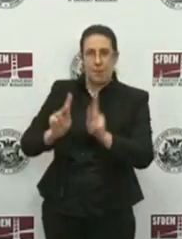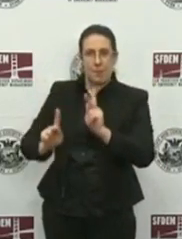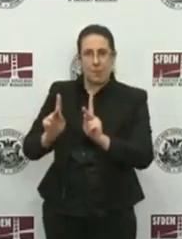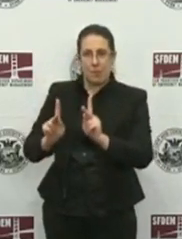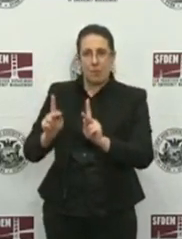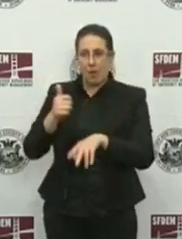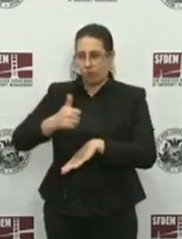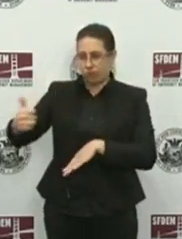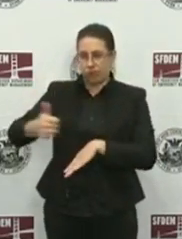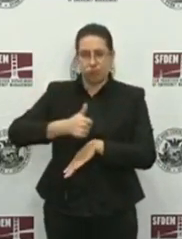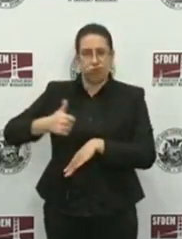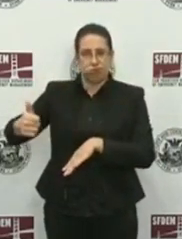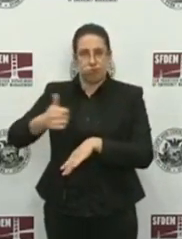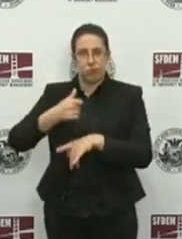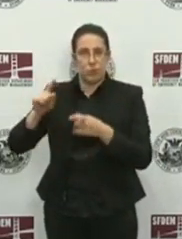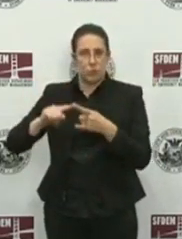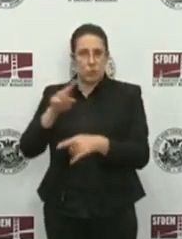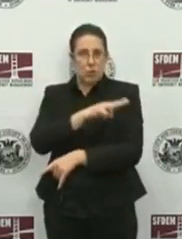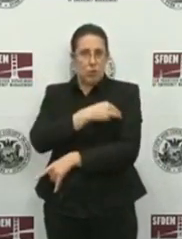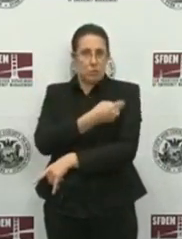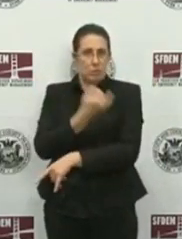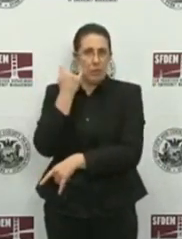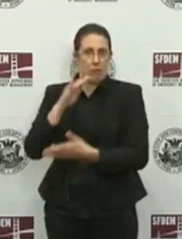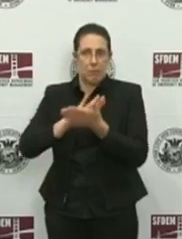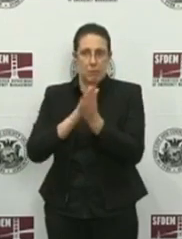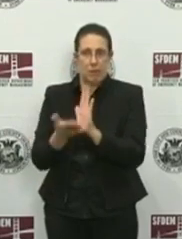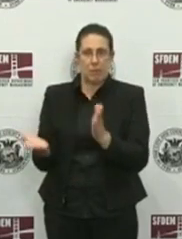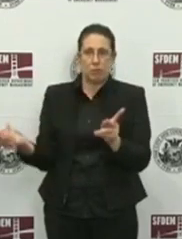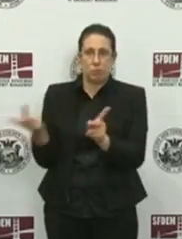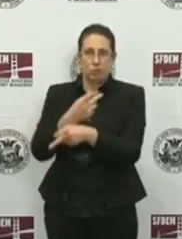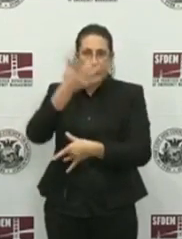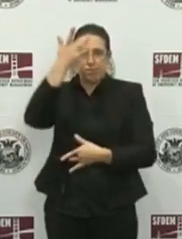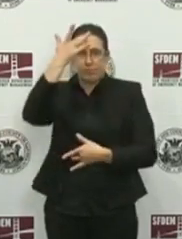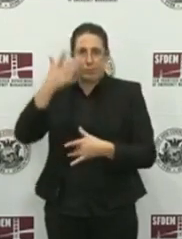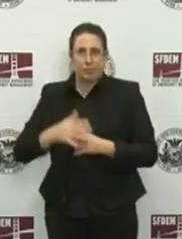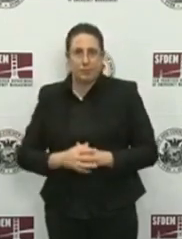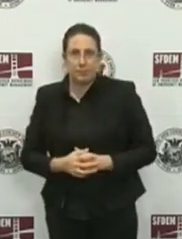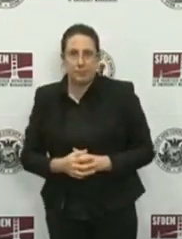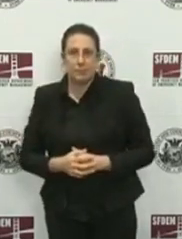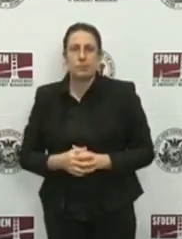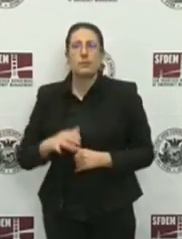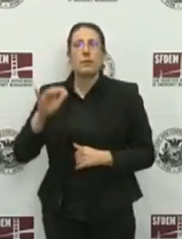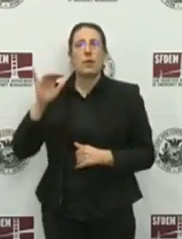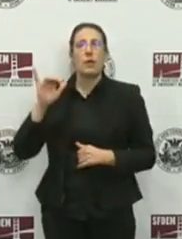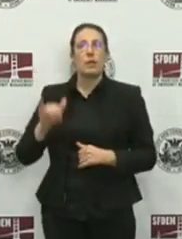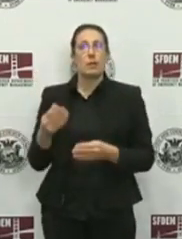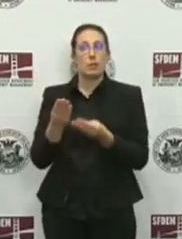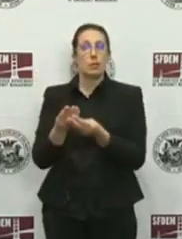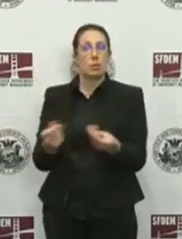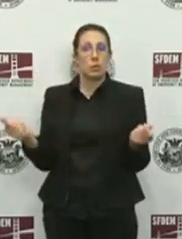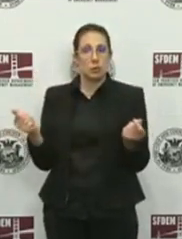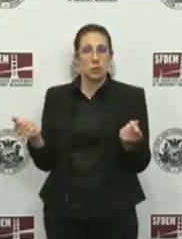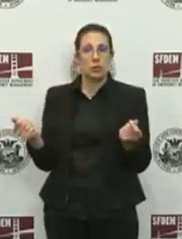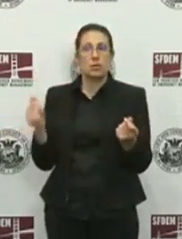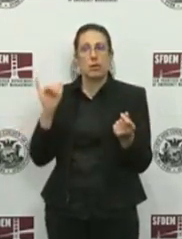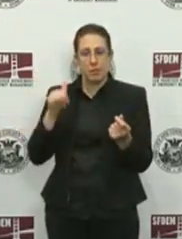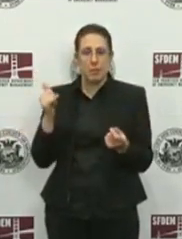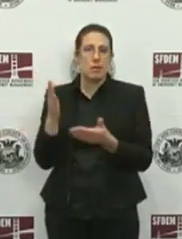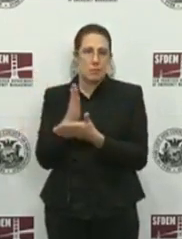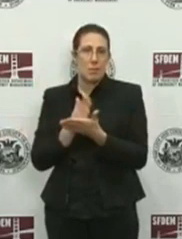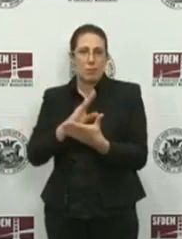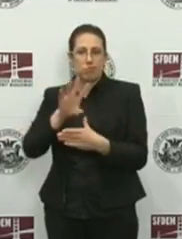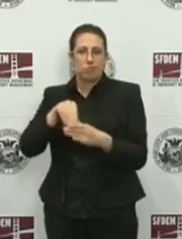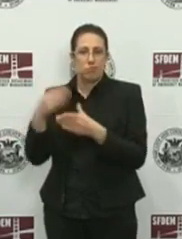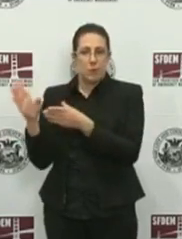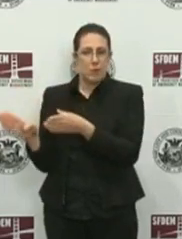transport to hospitals if their conditions worsen. This solution has been part of our emergency planning